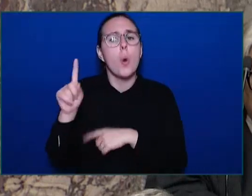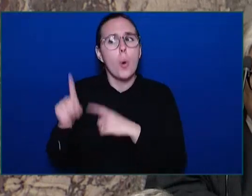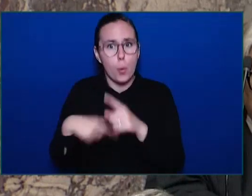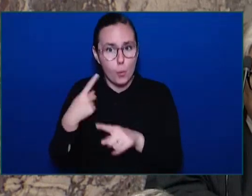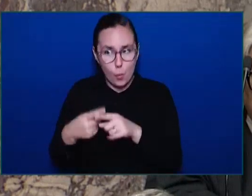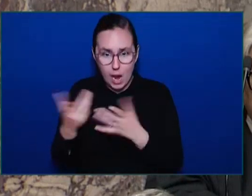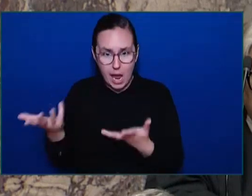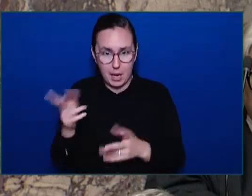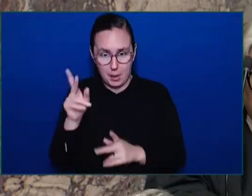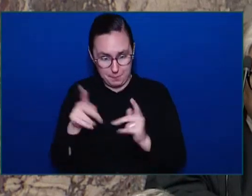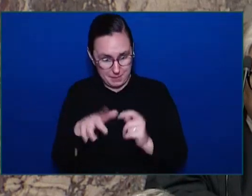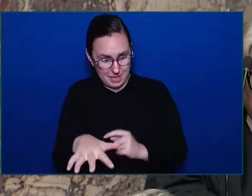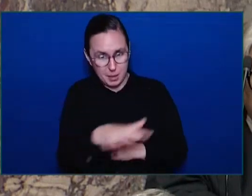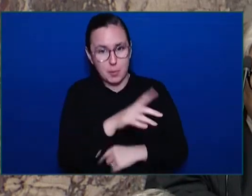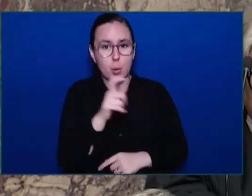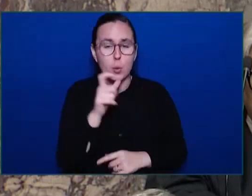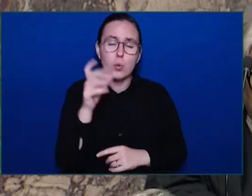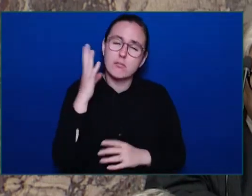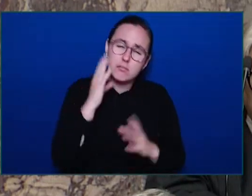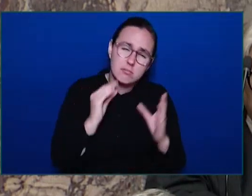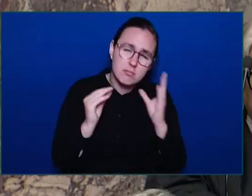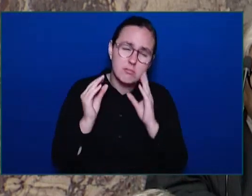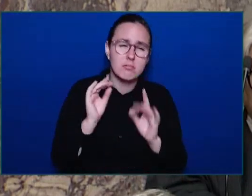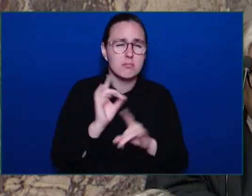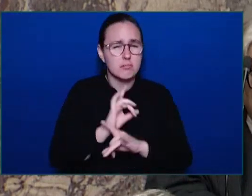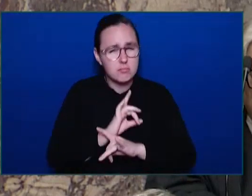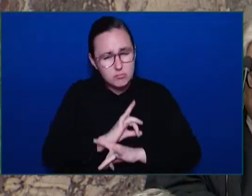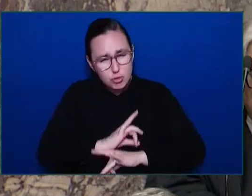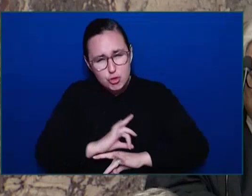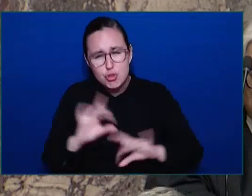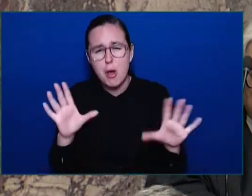repeatedly wreak havoc and terrorize people?